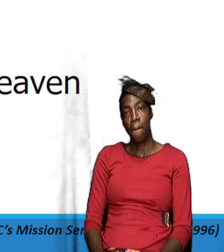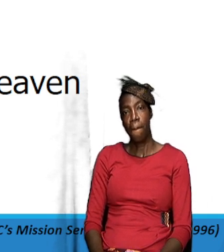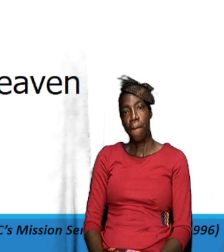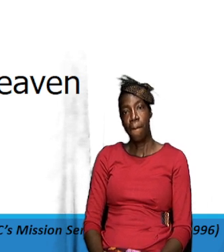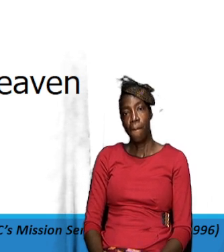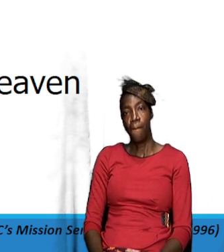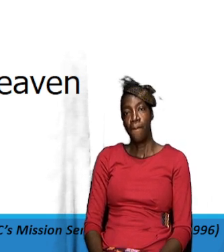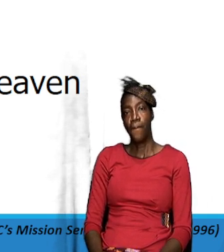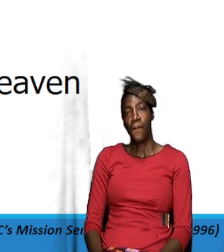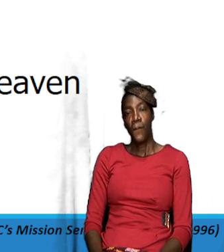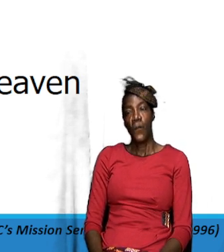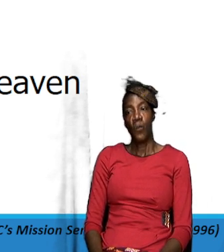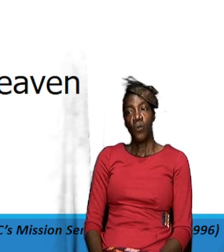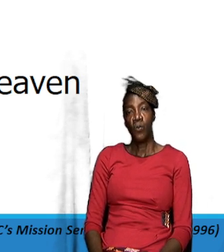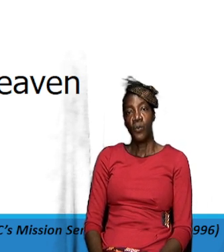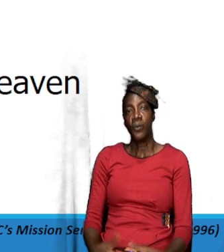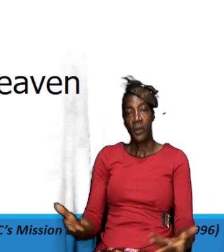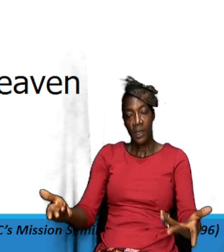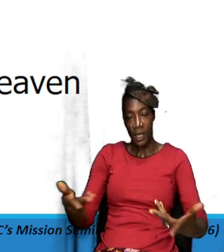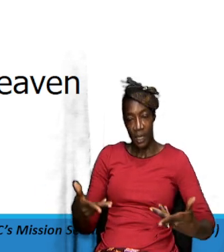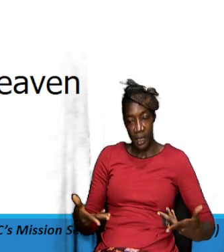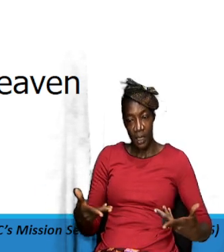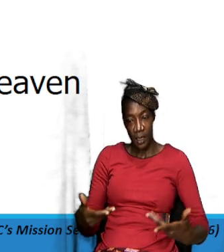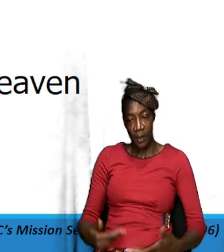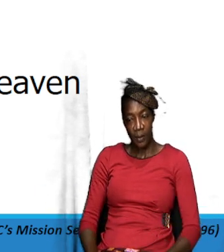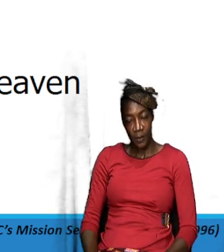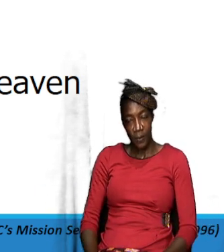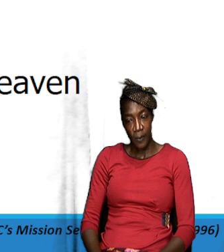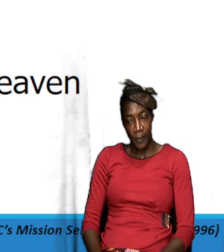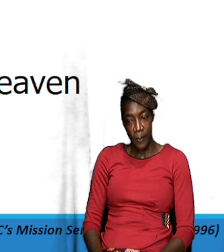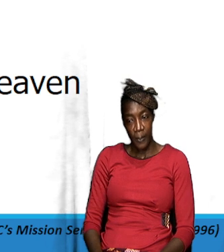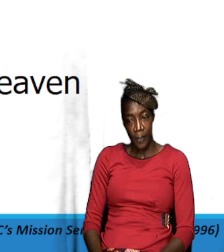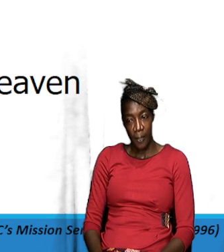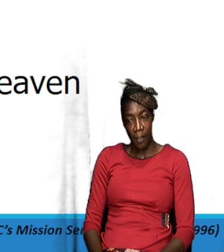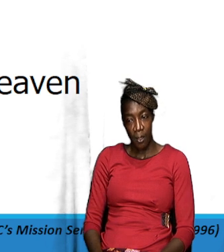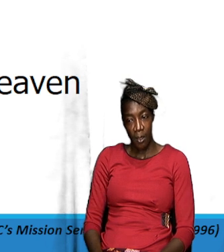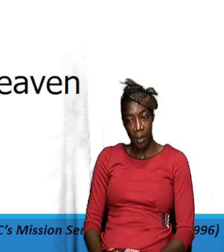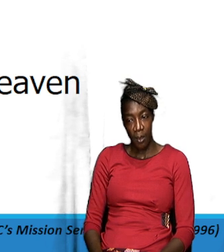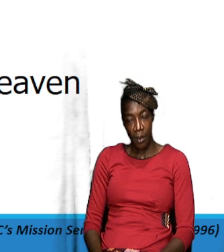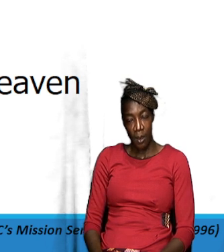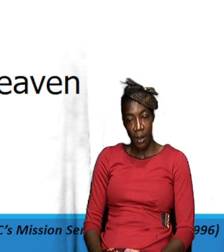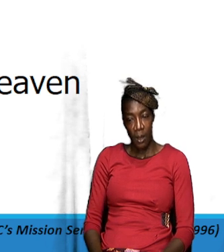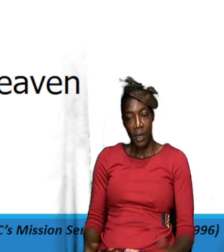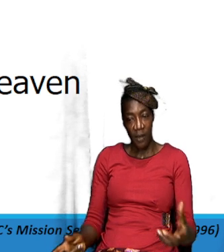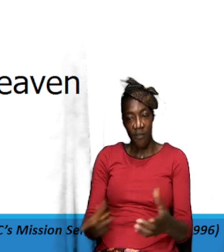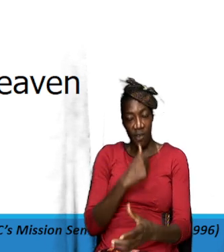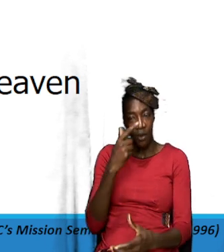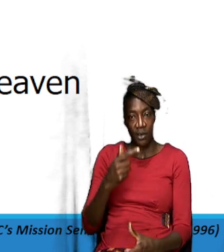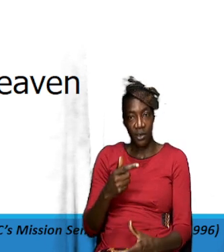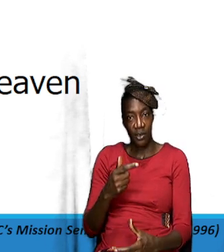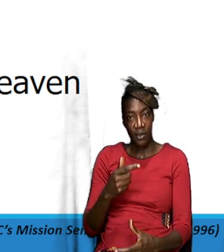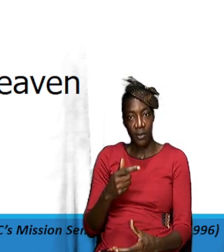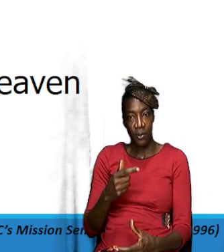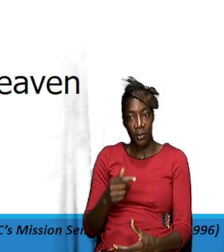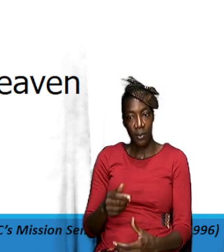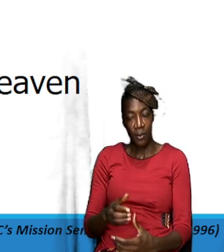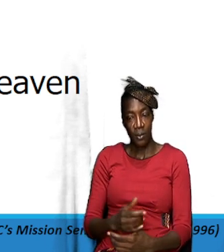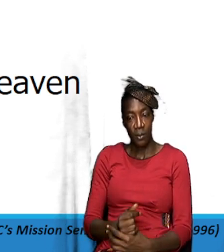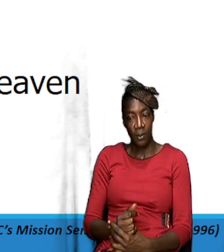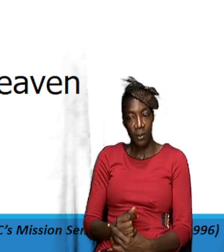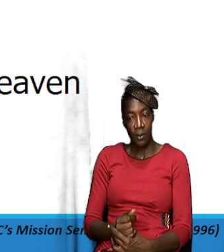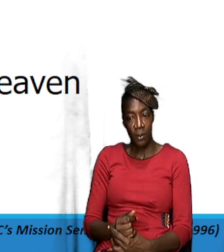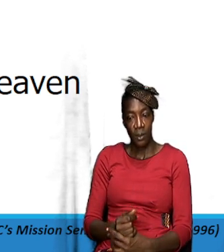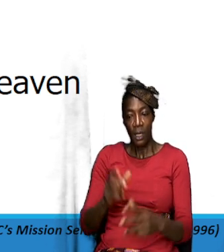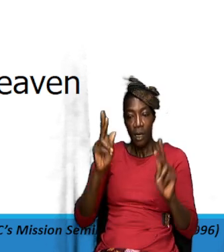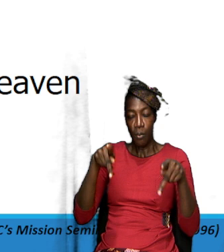here also or even in the address you want to be able to put